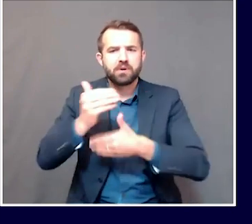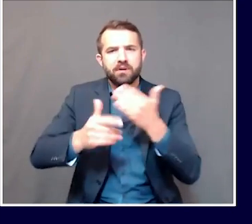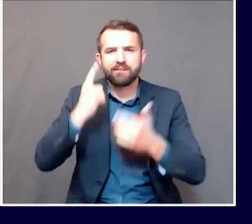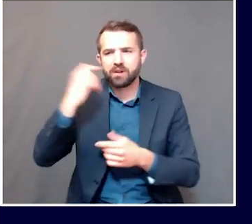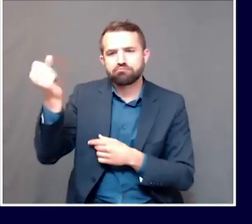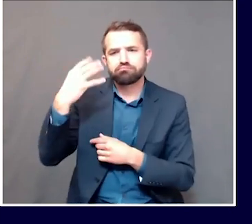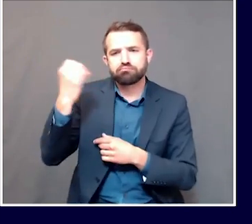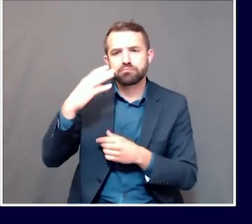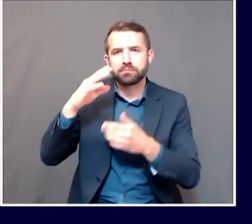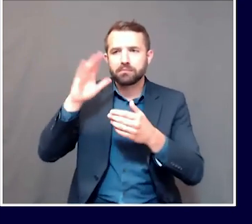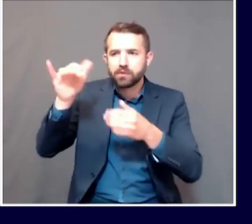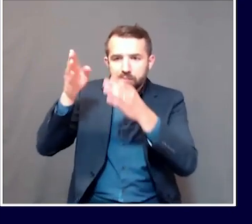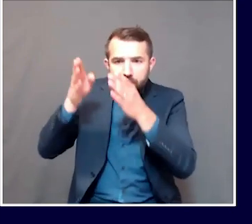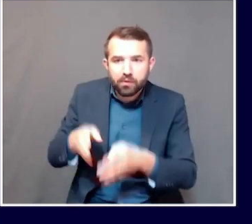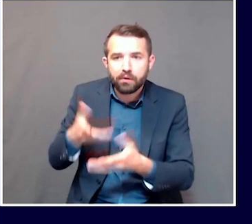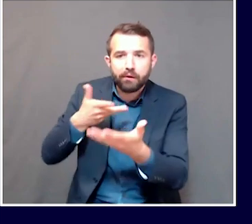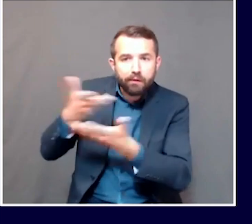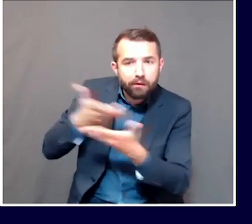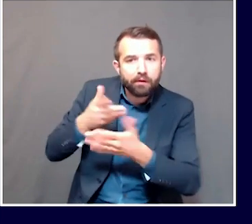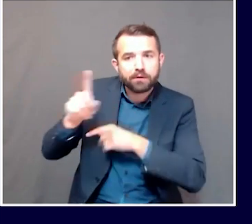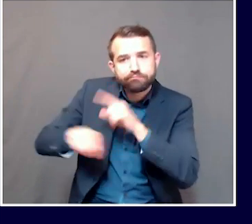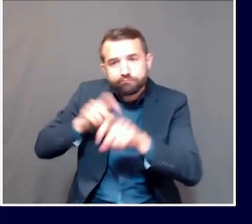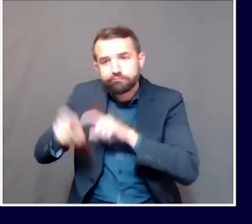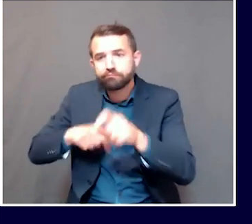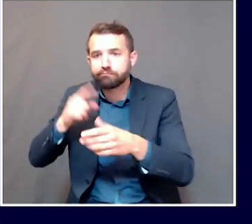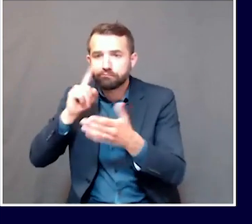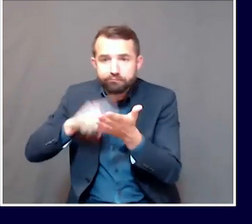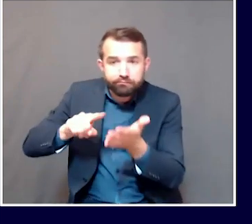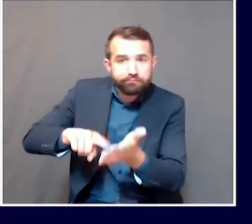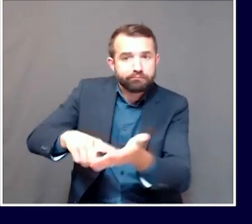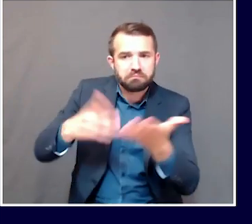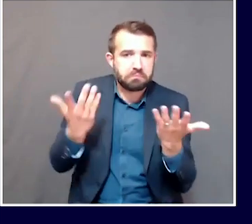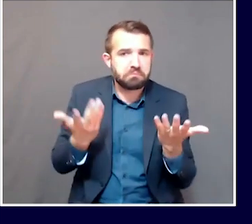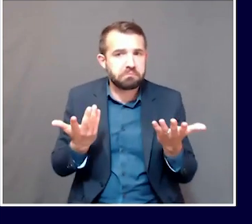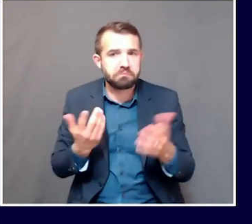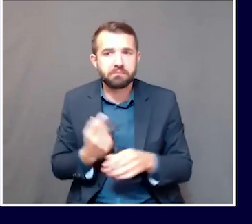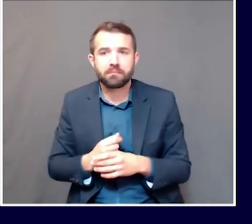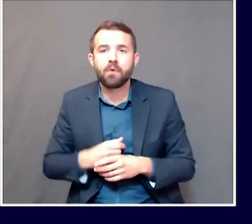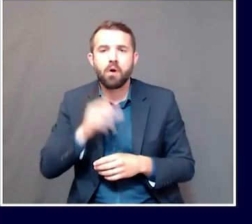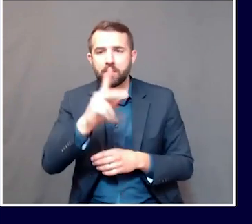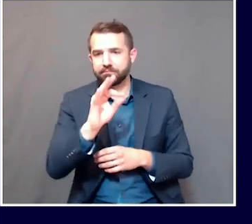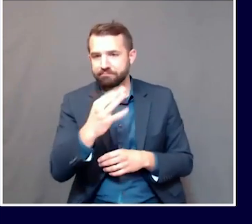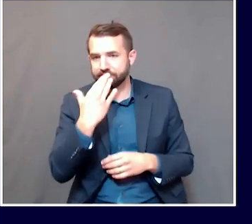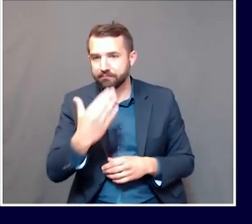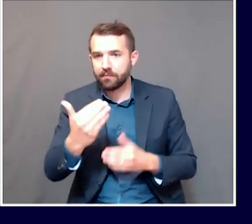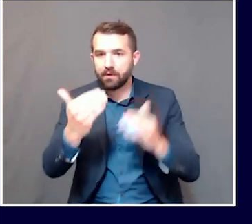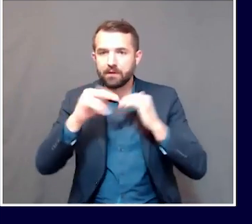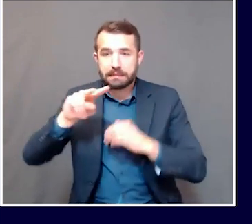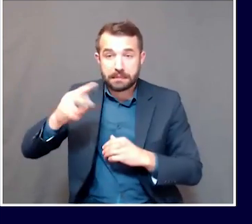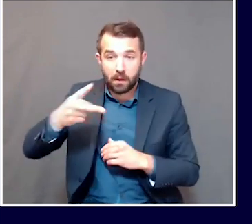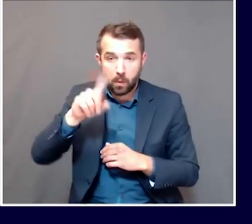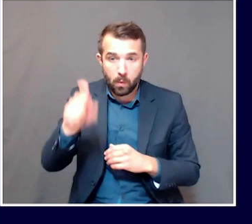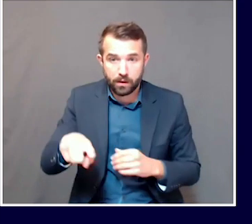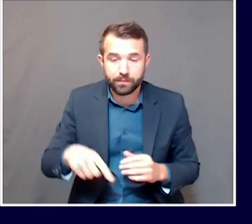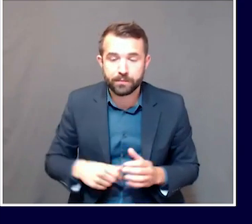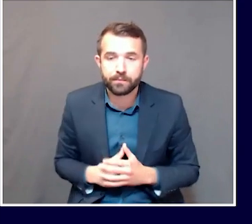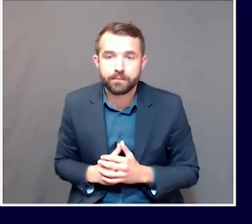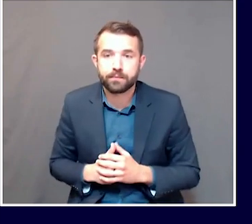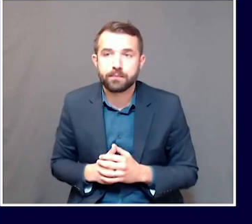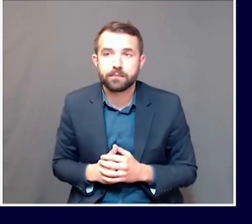individuals, beginning the contact tracing process. Okay, thanks. And another quick question for you before I direct the next one to